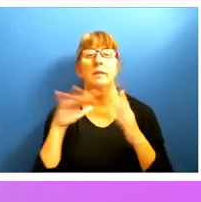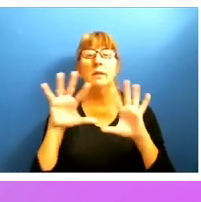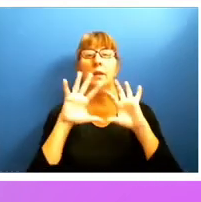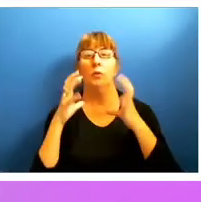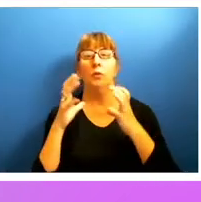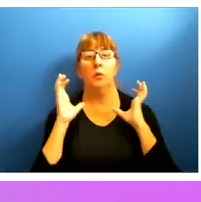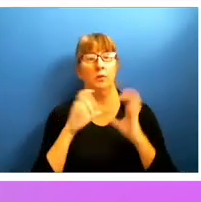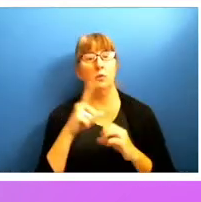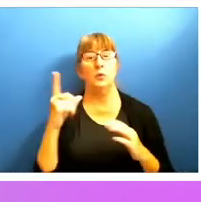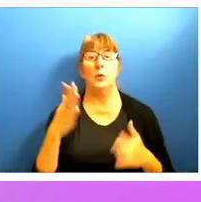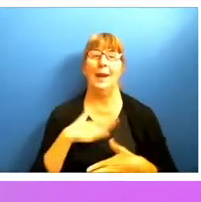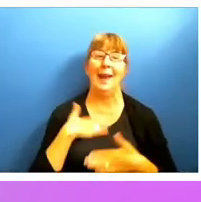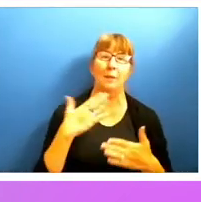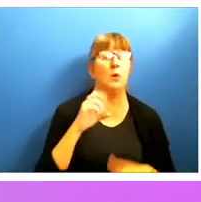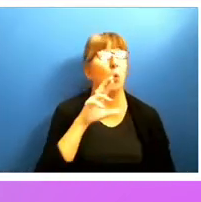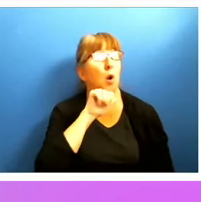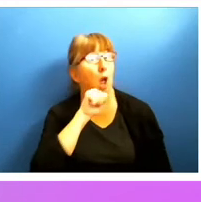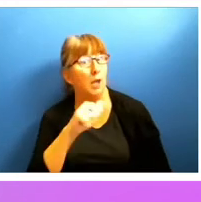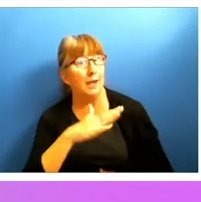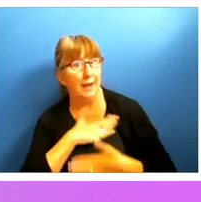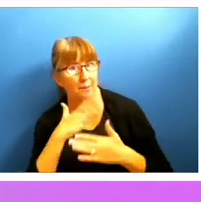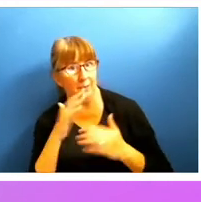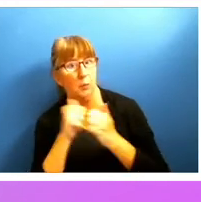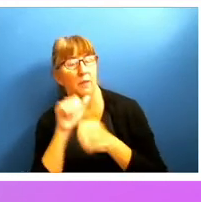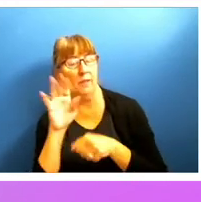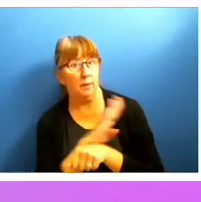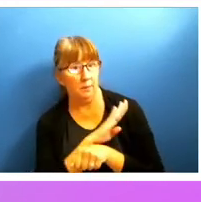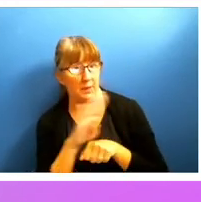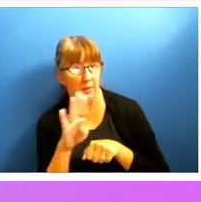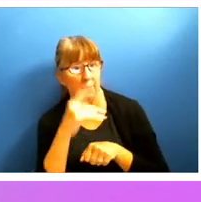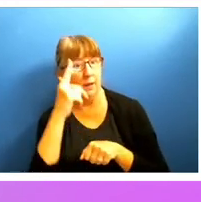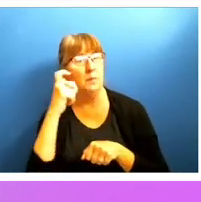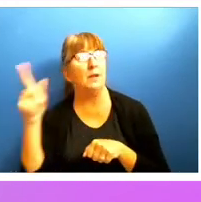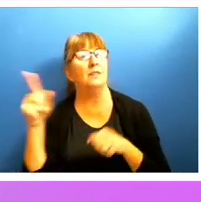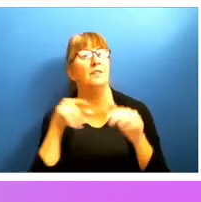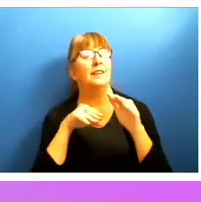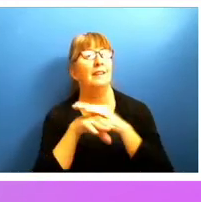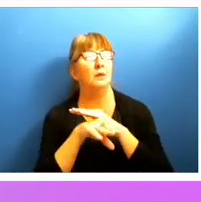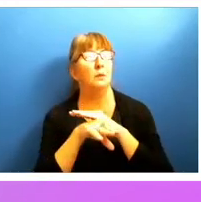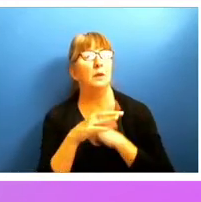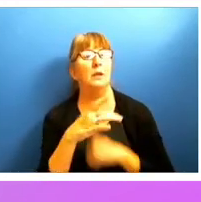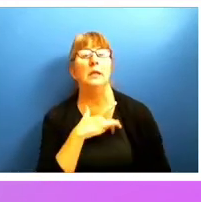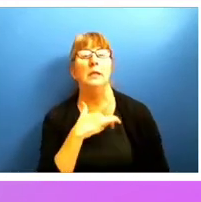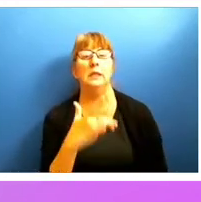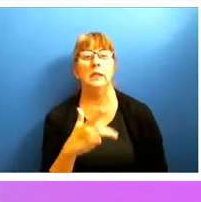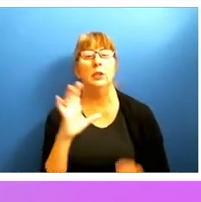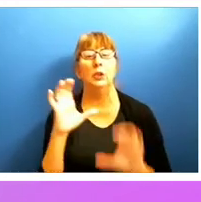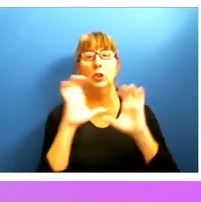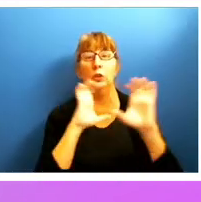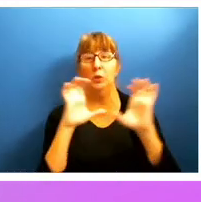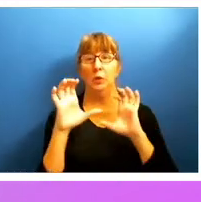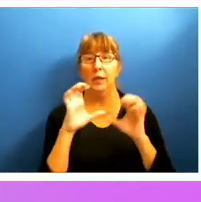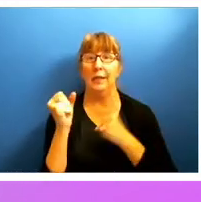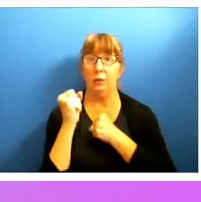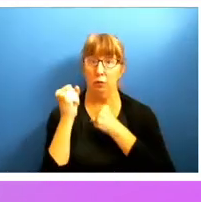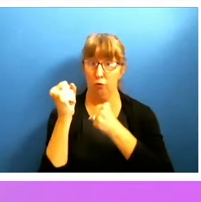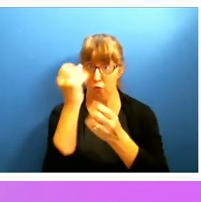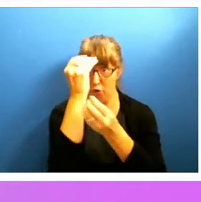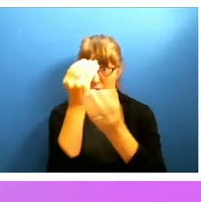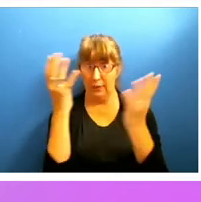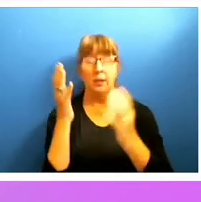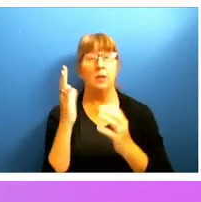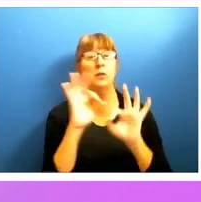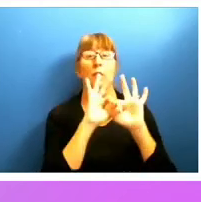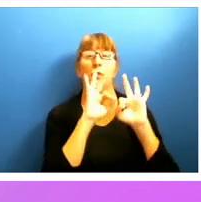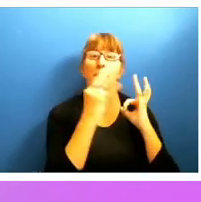who were happy or unhappy with a company because of accessibility tended to communicate that strongly to their